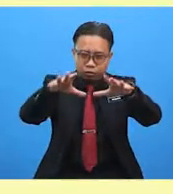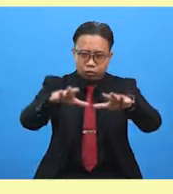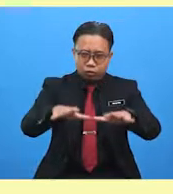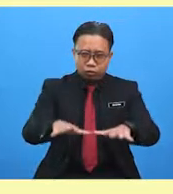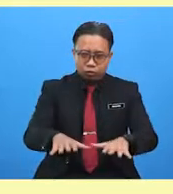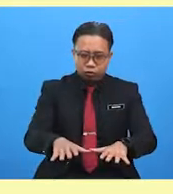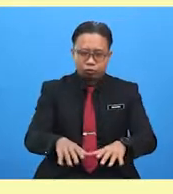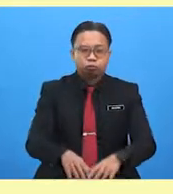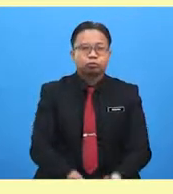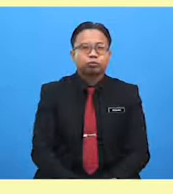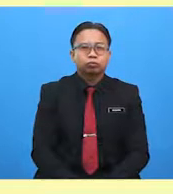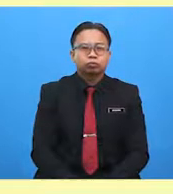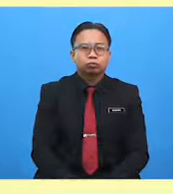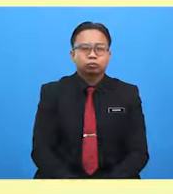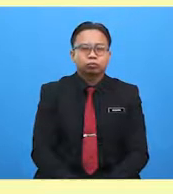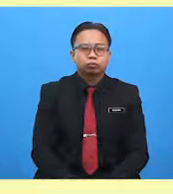What do you see